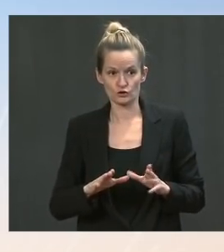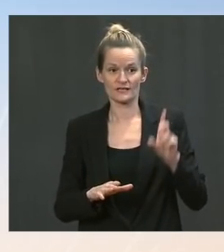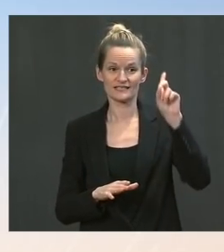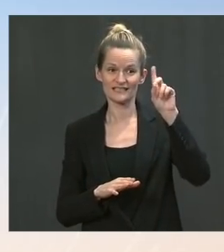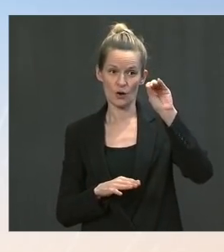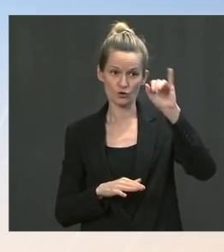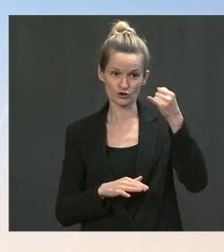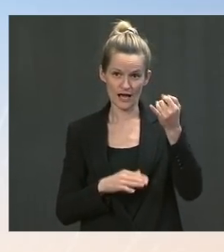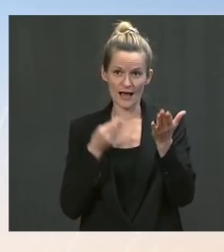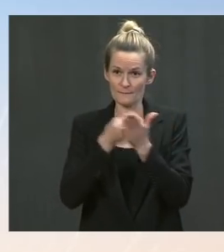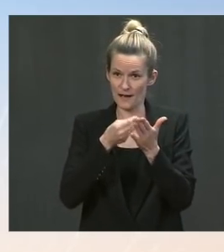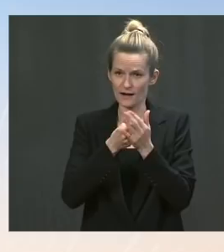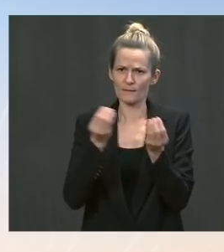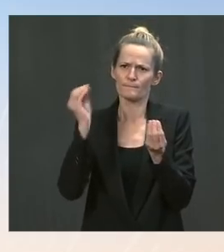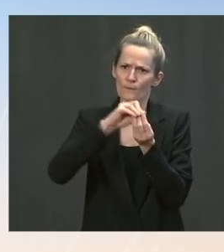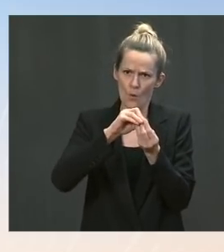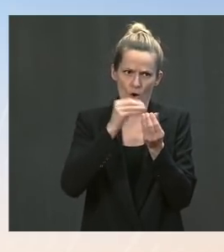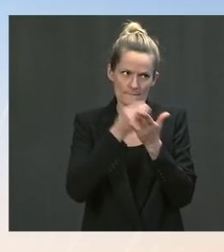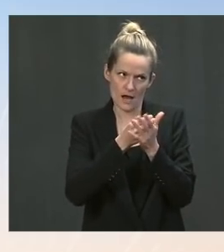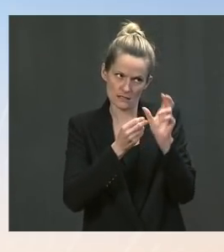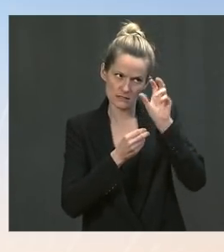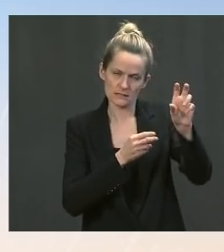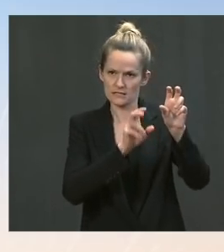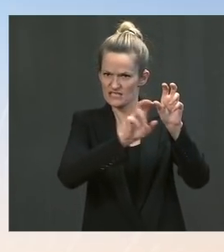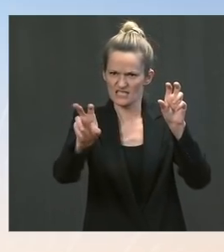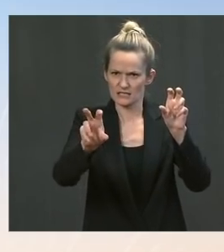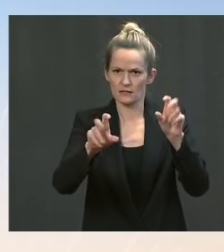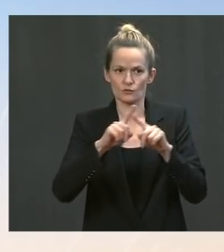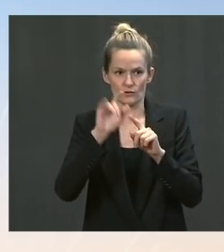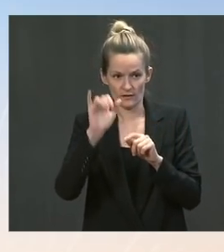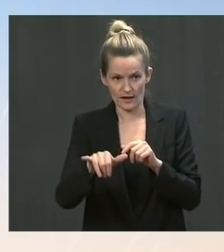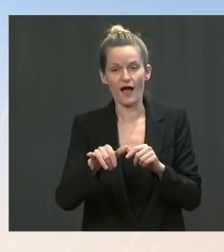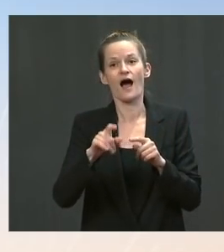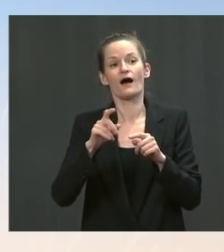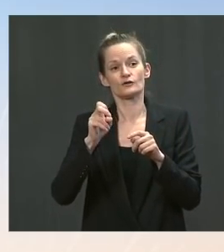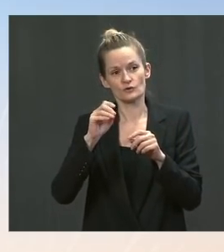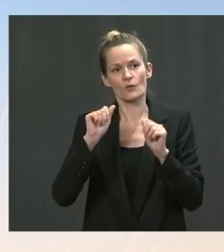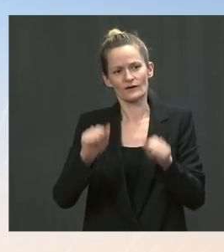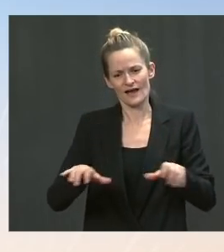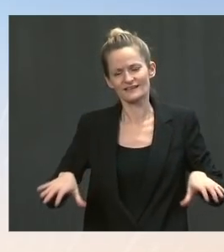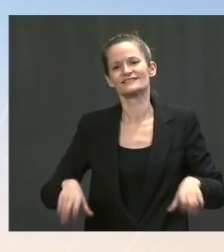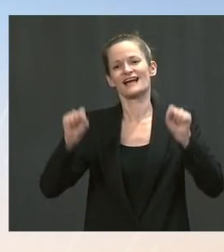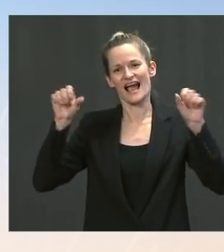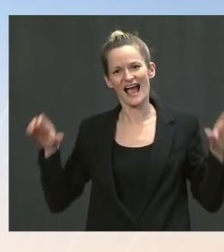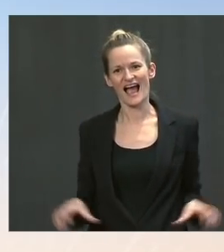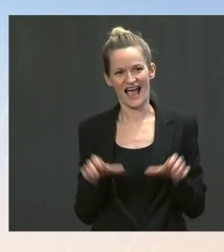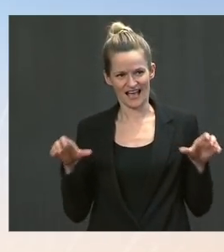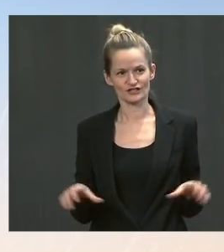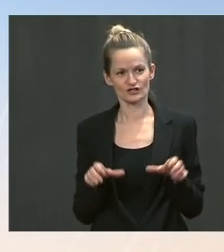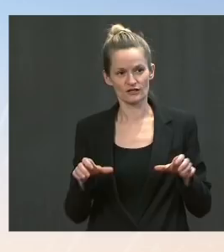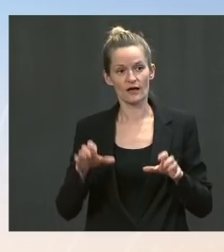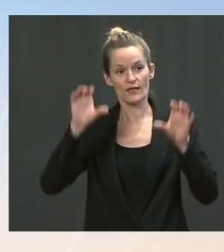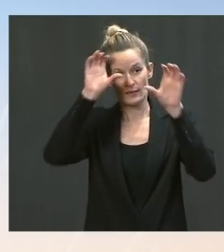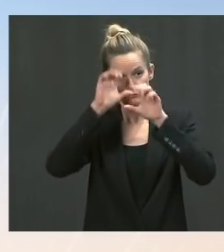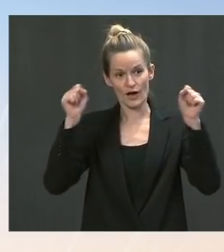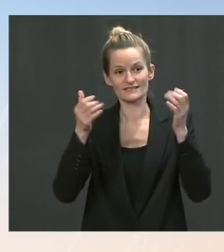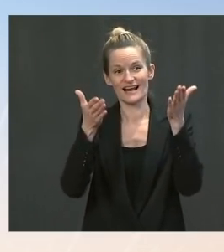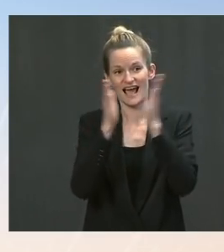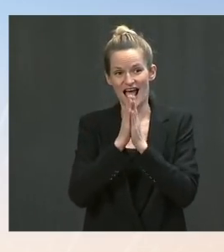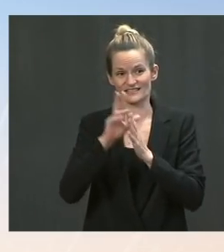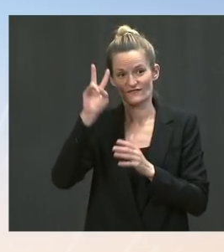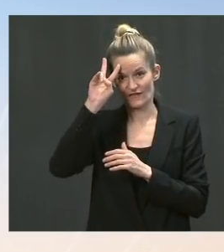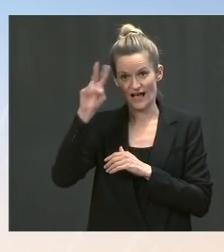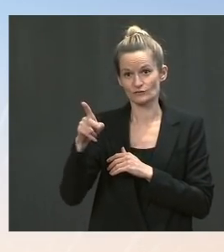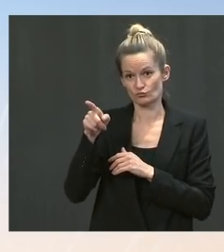supporting litigation across the country, and we've already seen them take action. And he has continued, and he has asked the vice president to lead this effort.